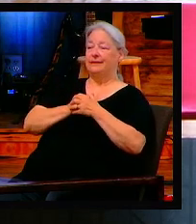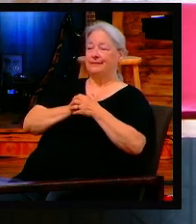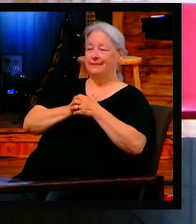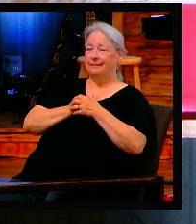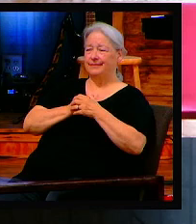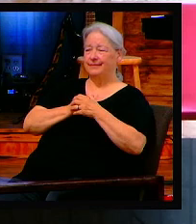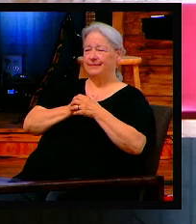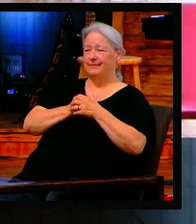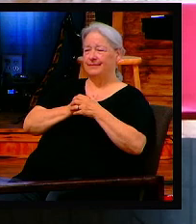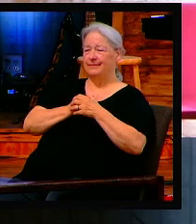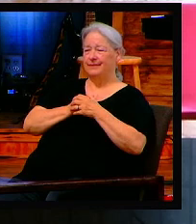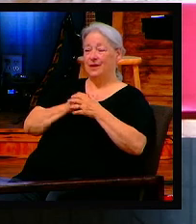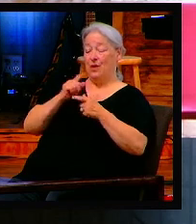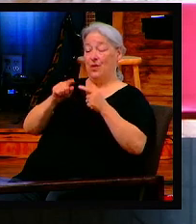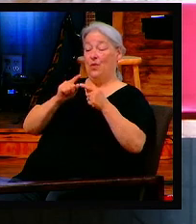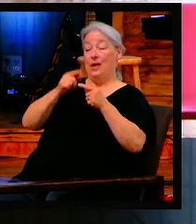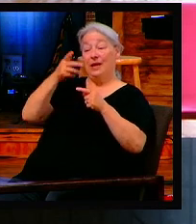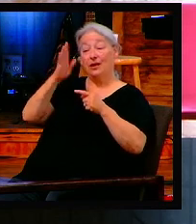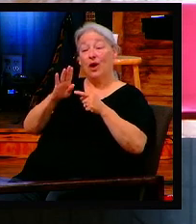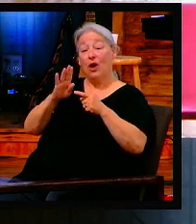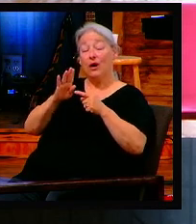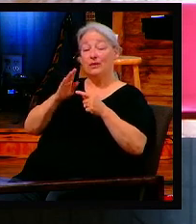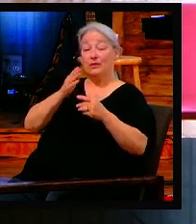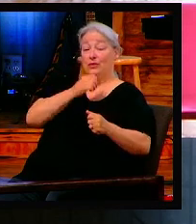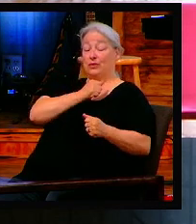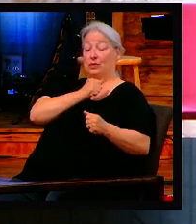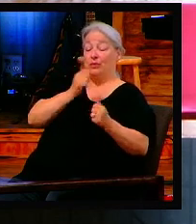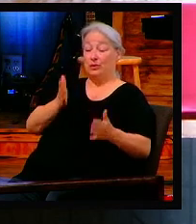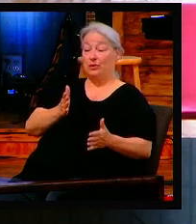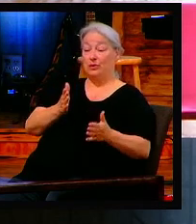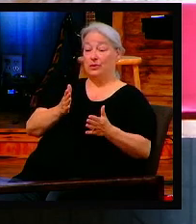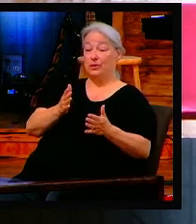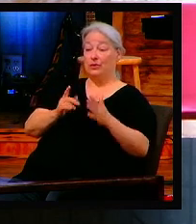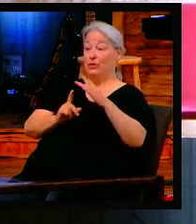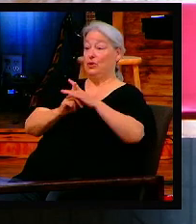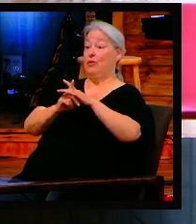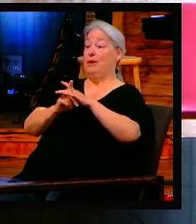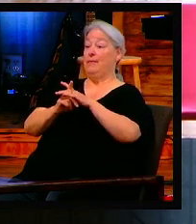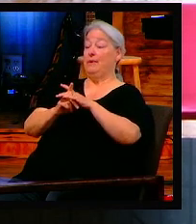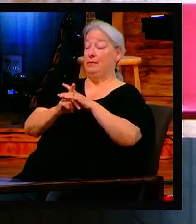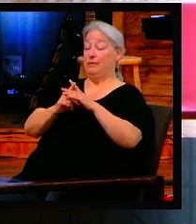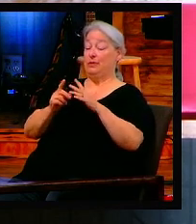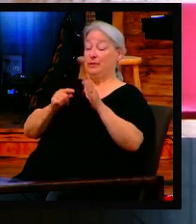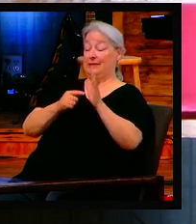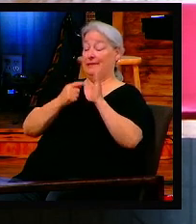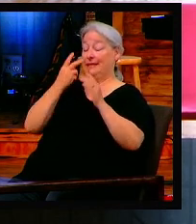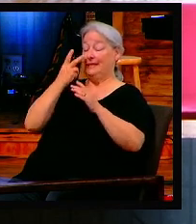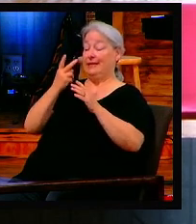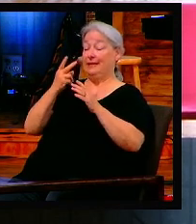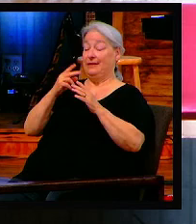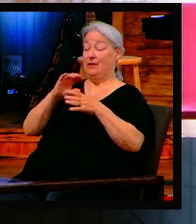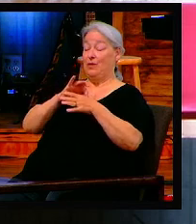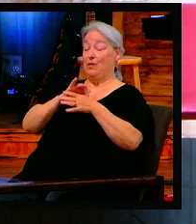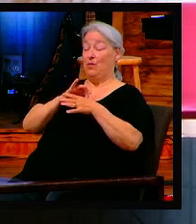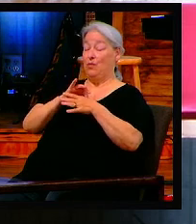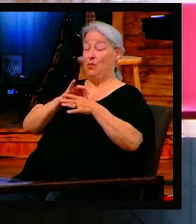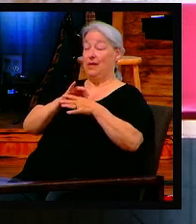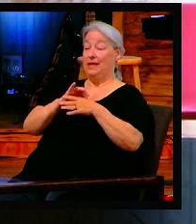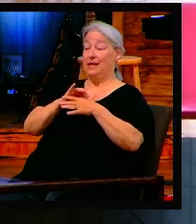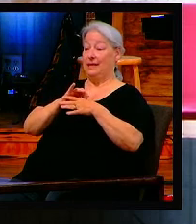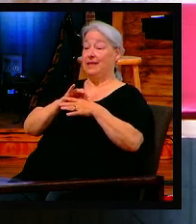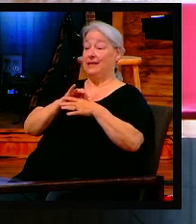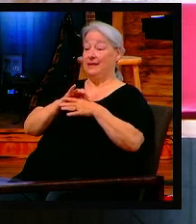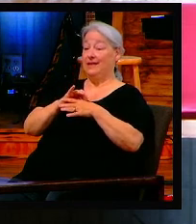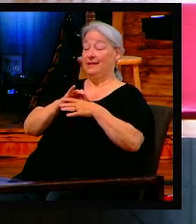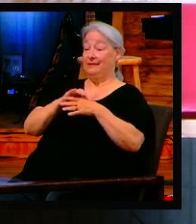out. It'll be a humbling reminder how weak the flesh really is. So he said to him, your prayers and your alms have come